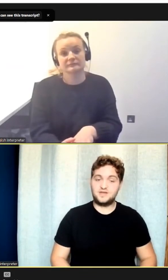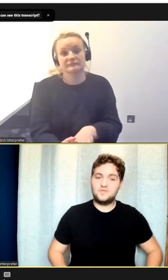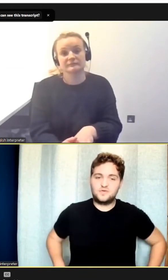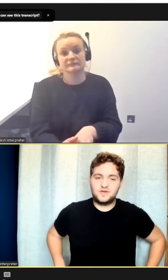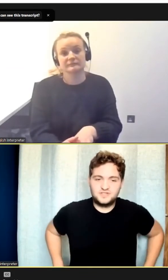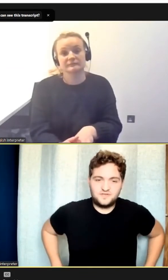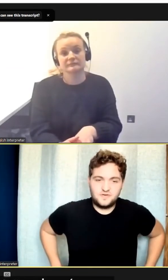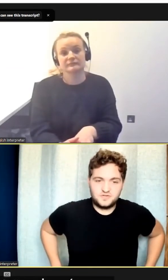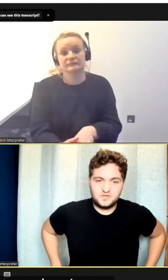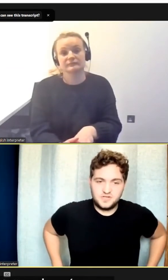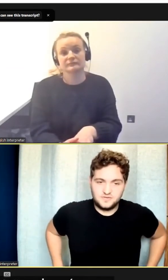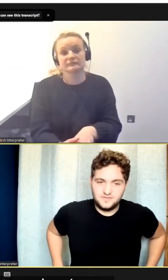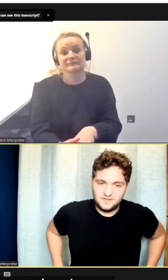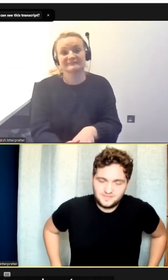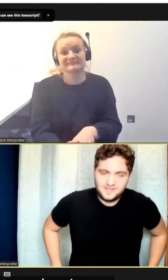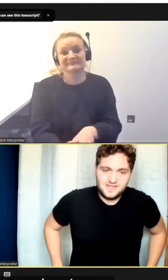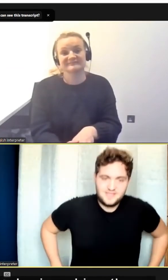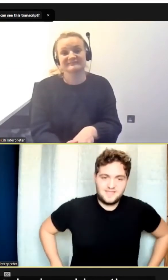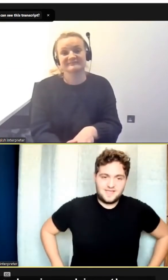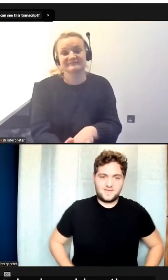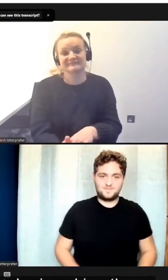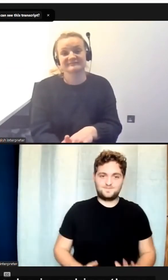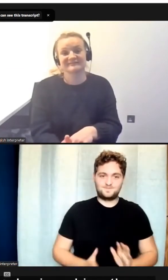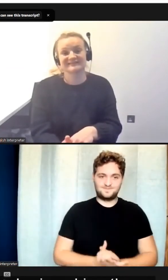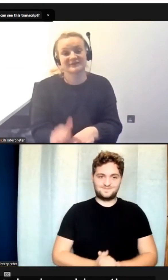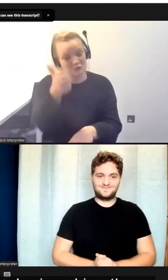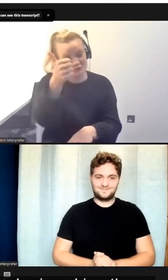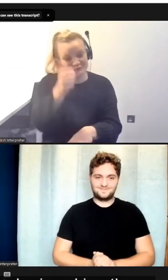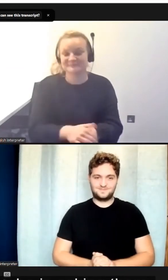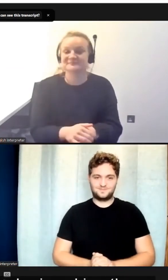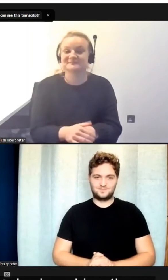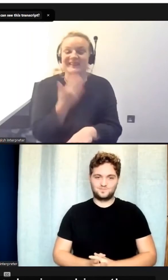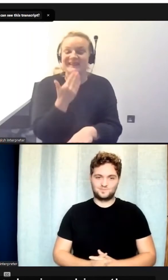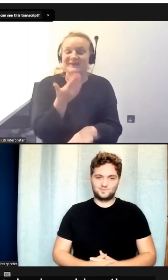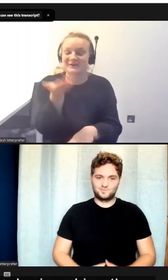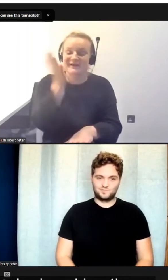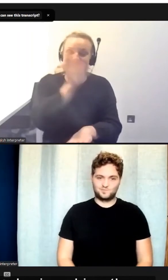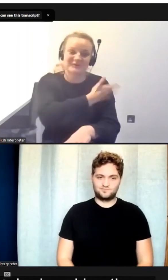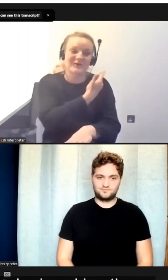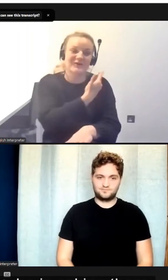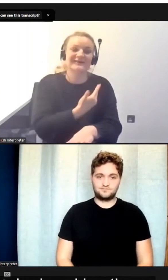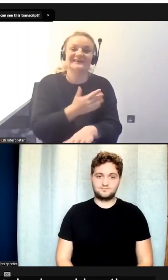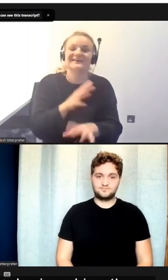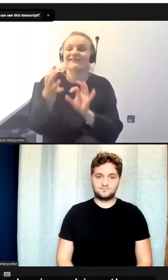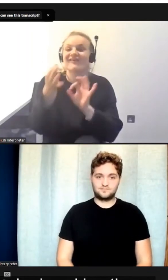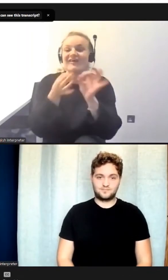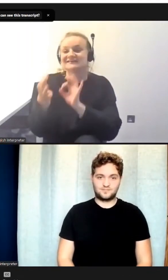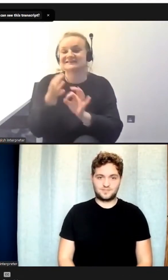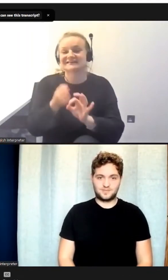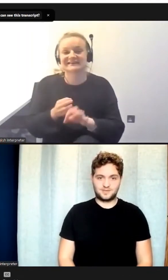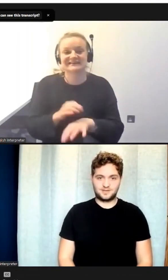So now more questions focused on you. Good. Good. Thank you, everybody who's asking them.